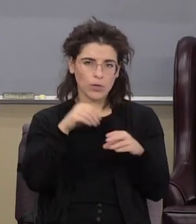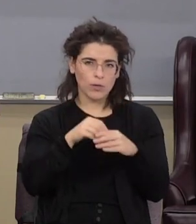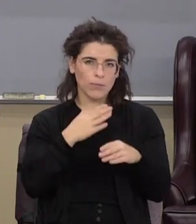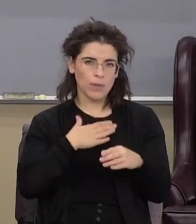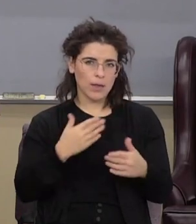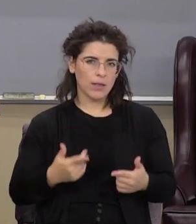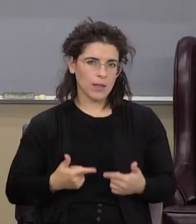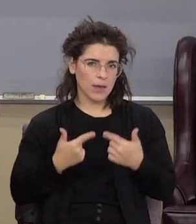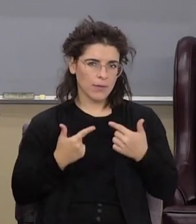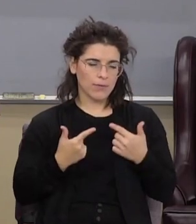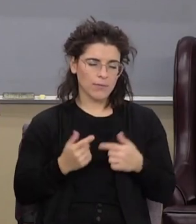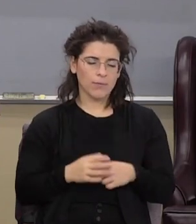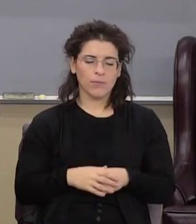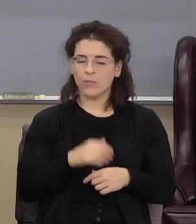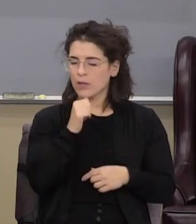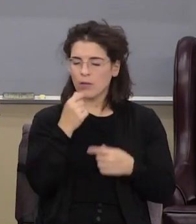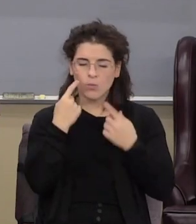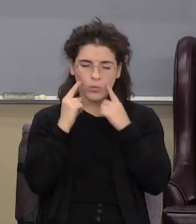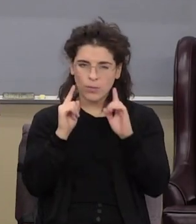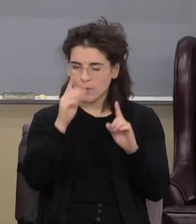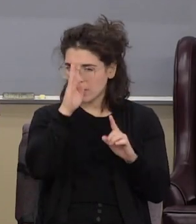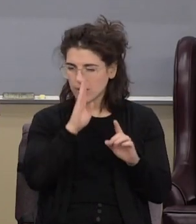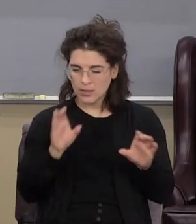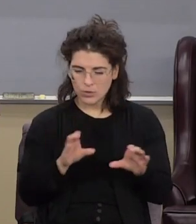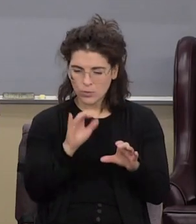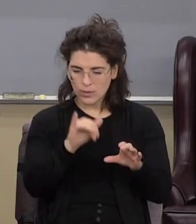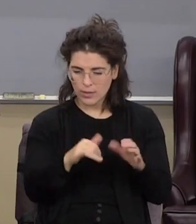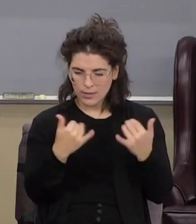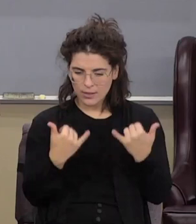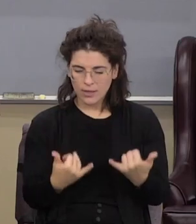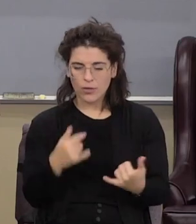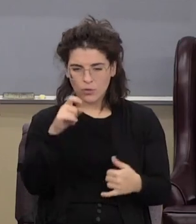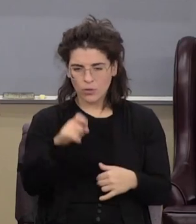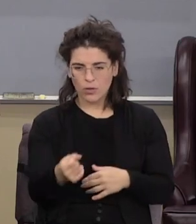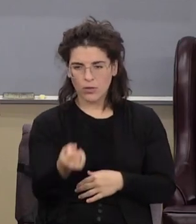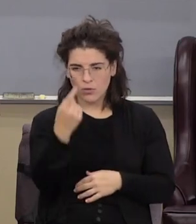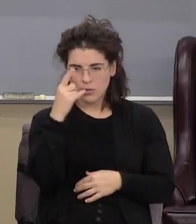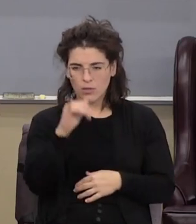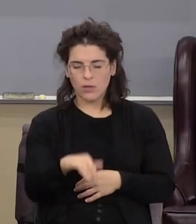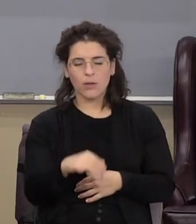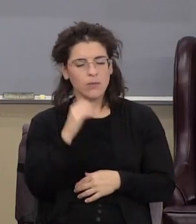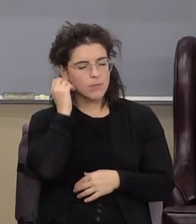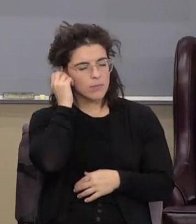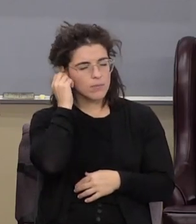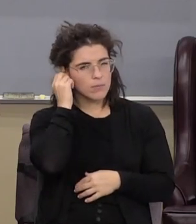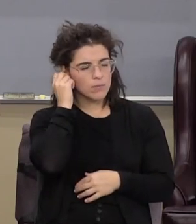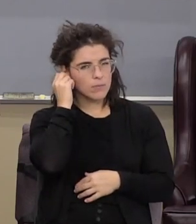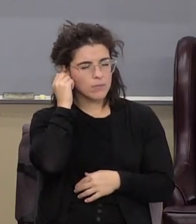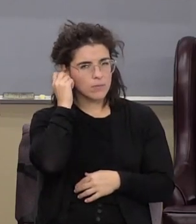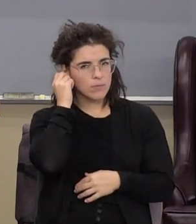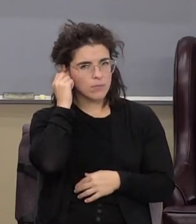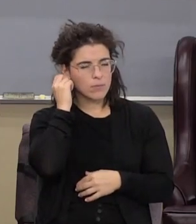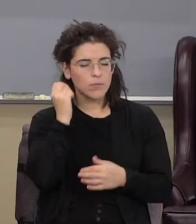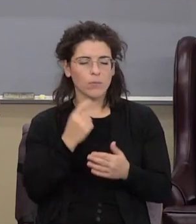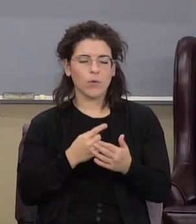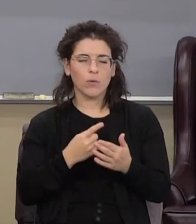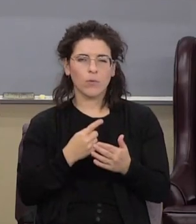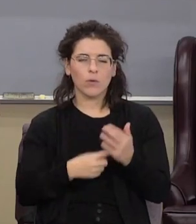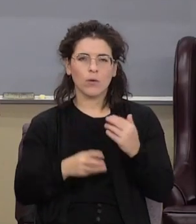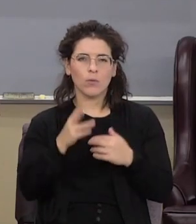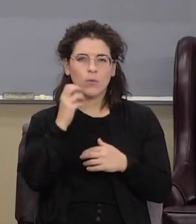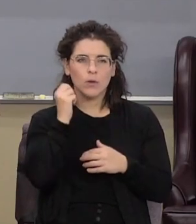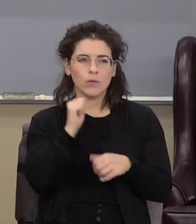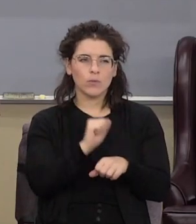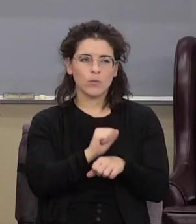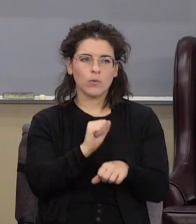it didn't work because they didn't know what God's doing today and you need to understand that but what was working at that